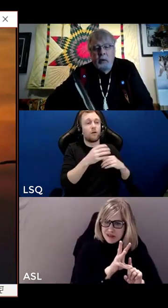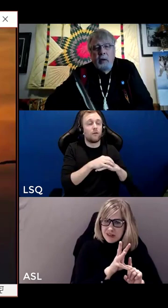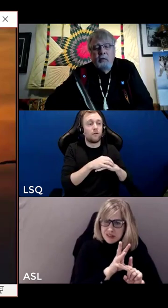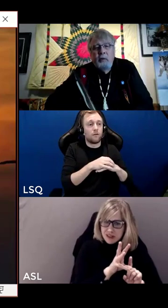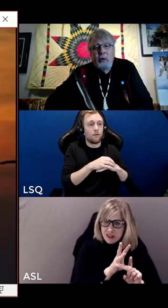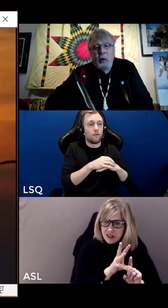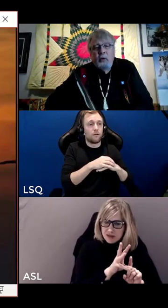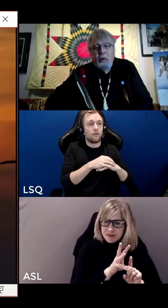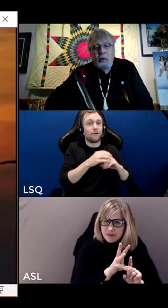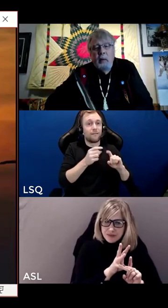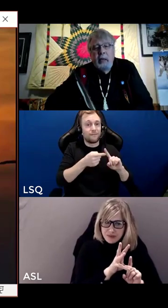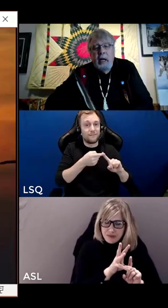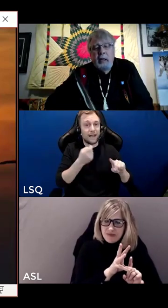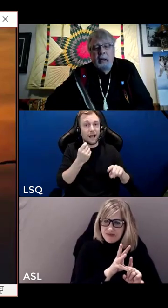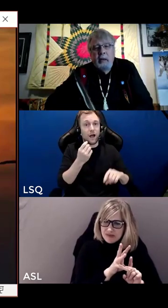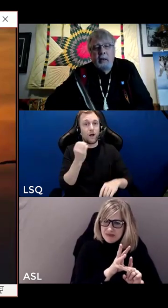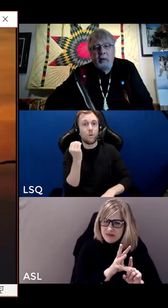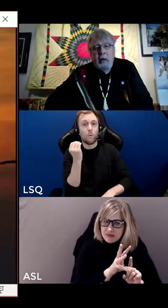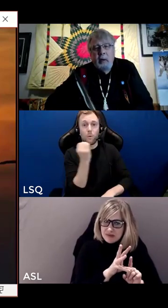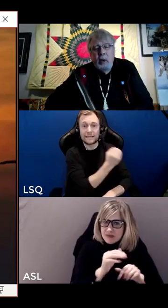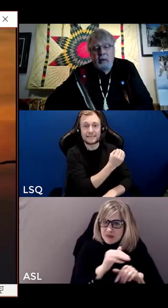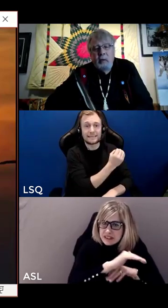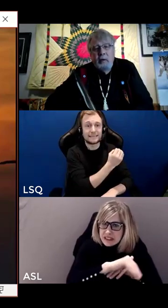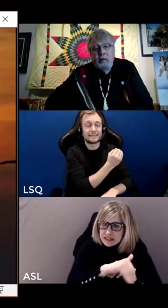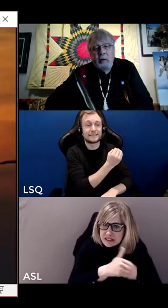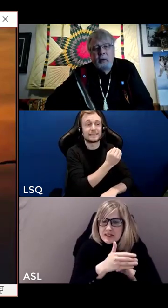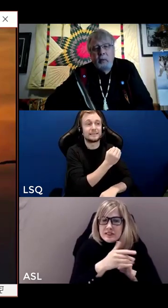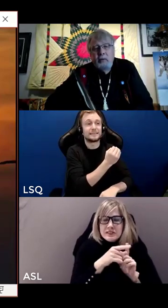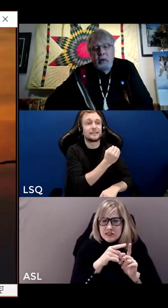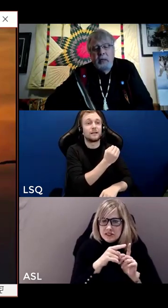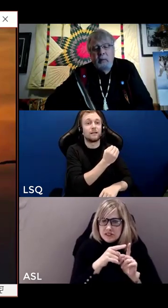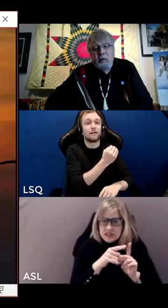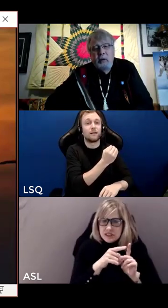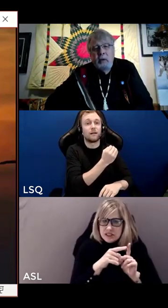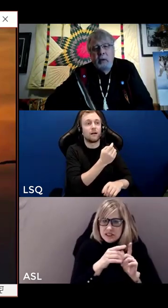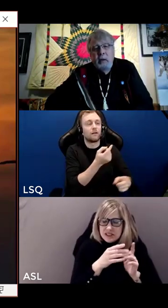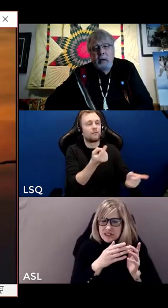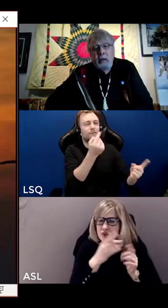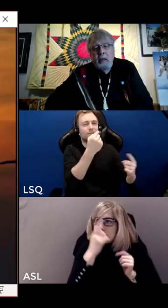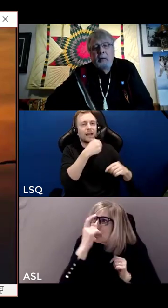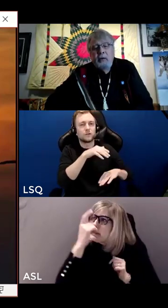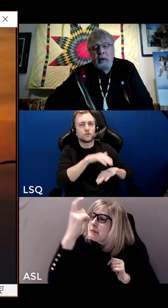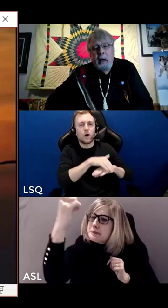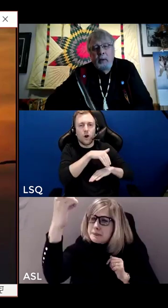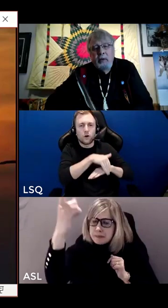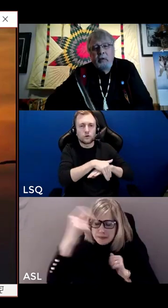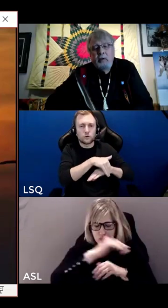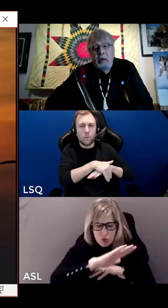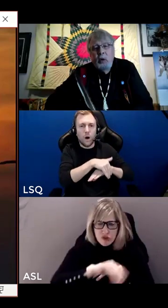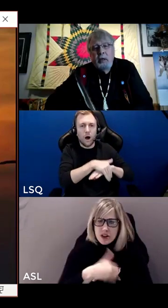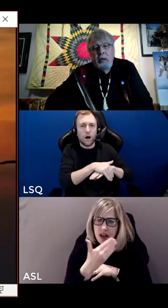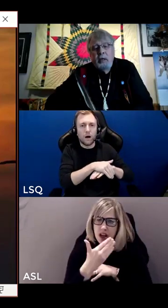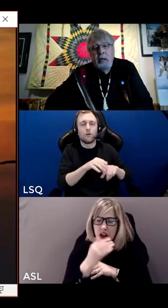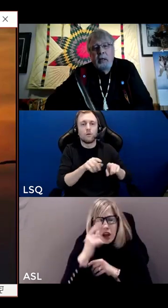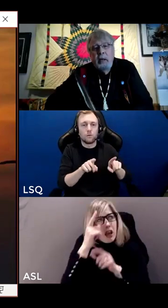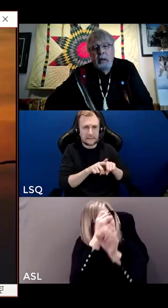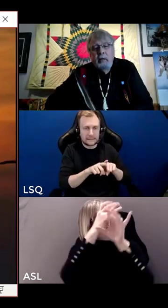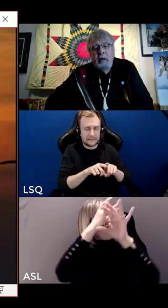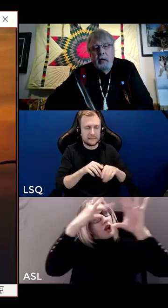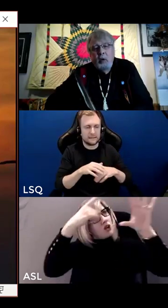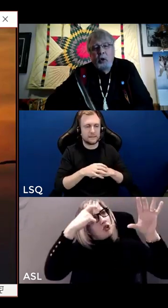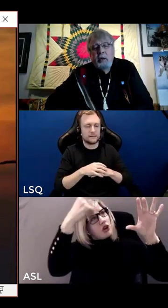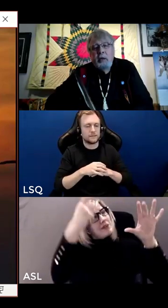We're especially grateful for those who come at night and bring to us in the form of dreams the gifts to help us to see more clearly